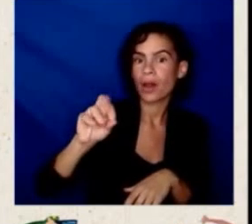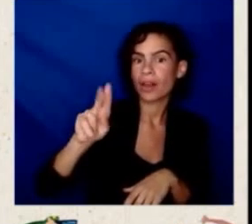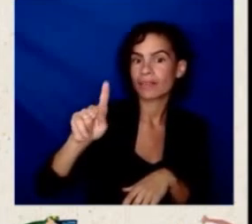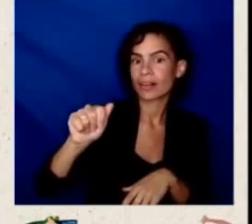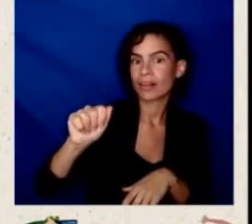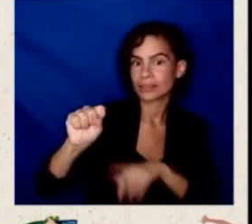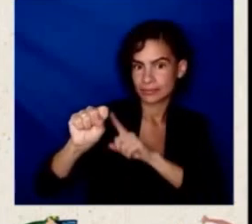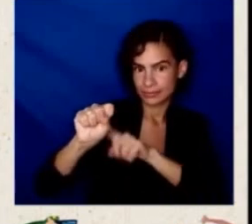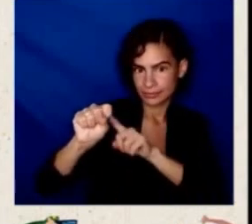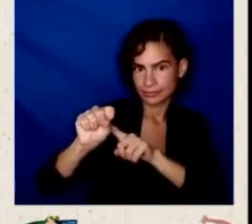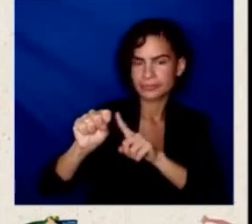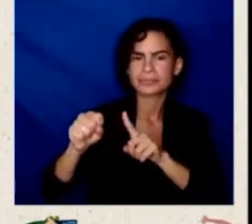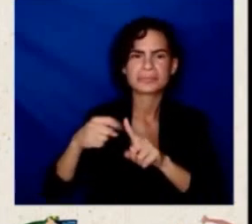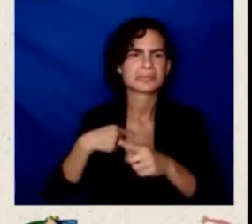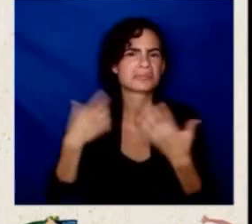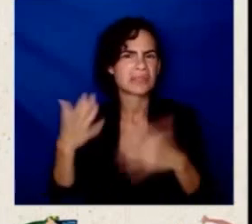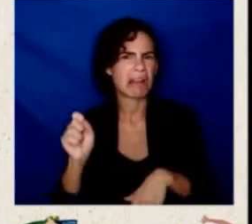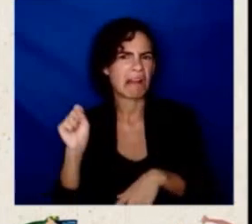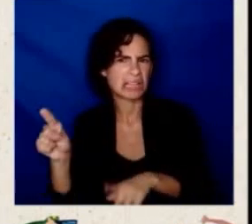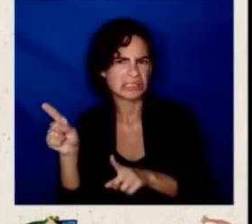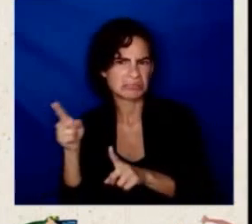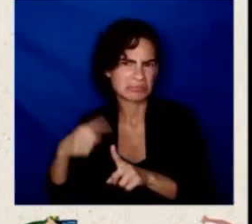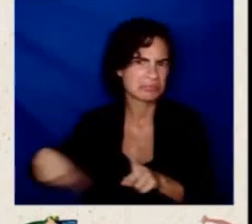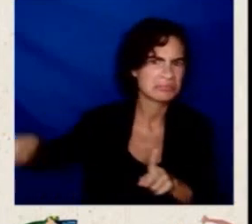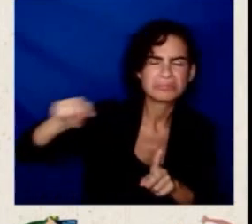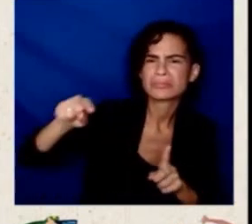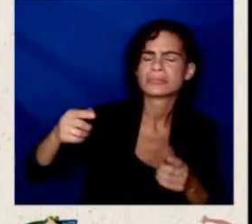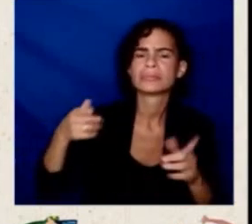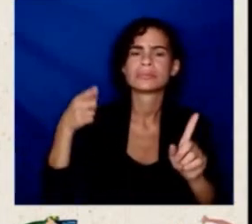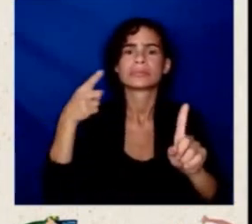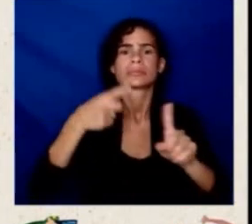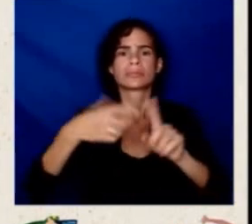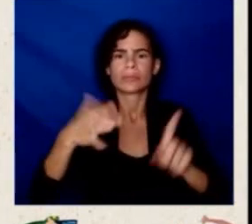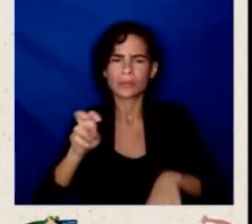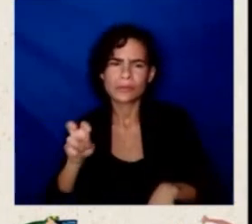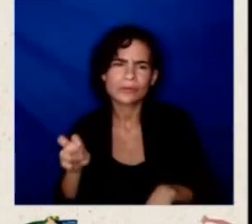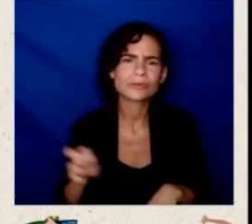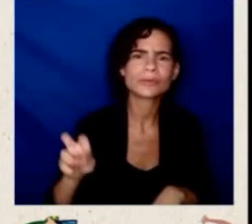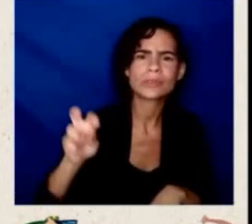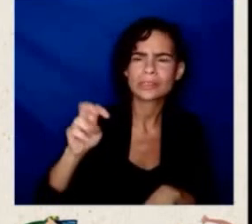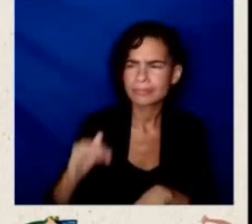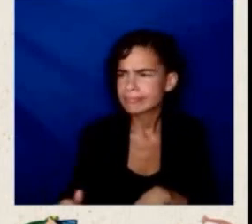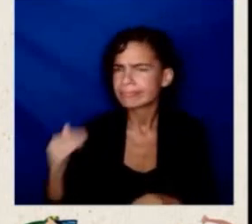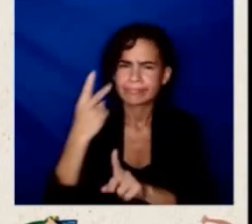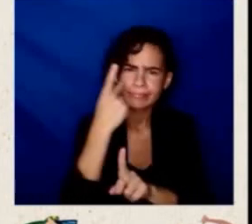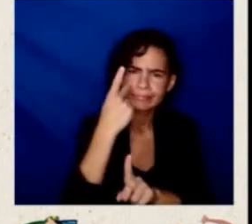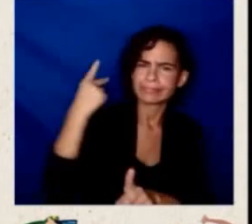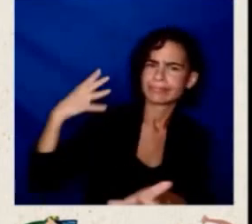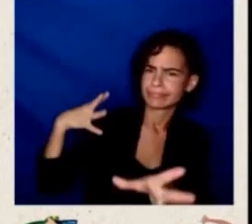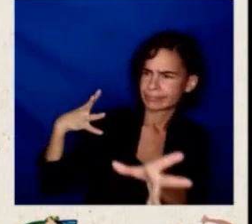your lived experiences, your upbringing, your heritage have contributed to your leadership position today.